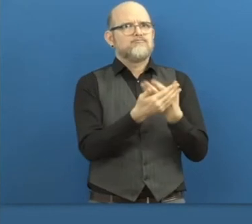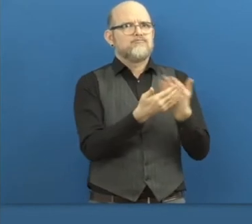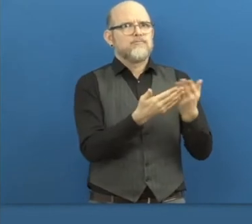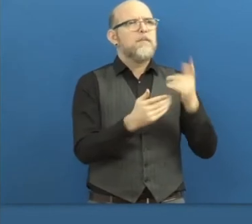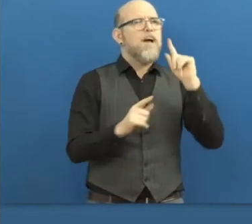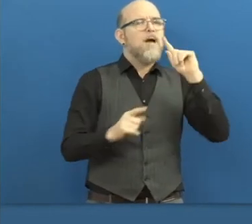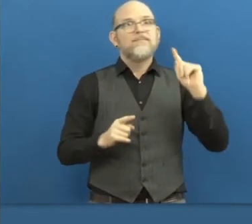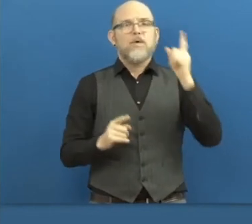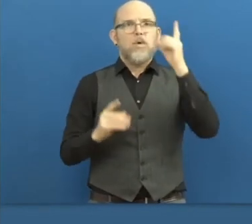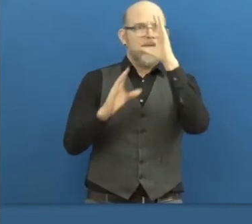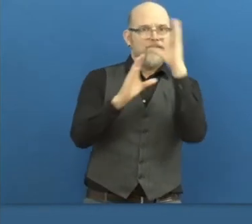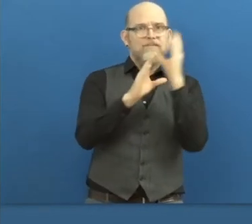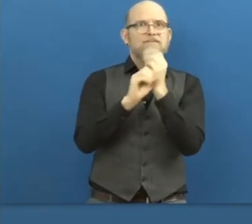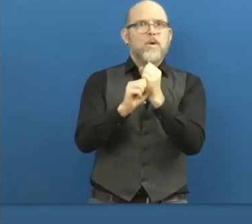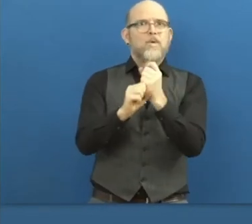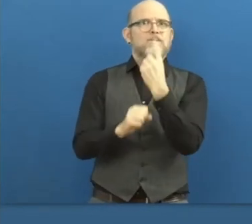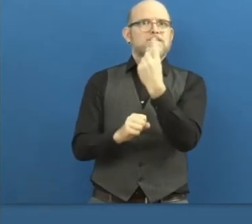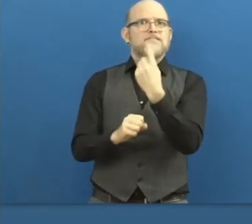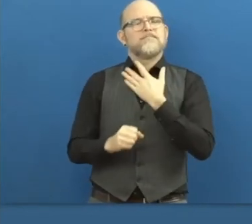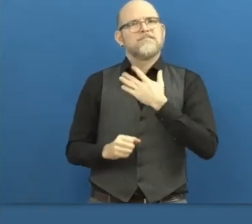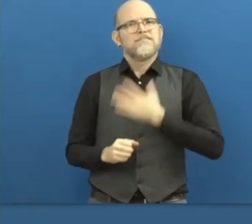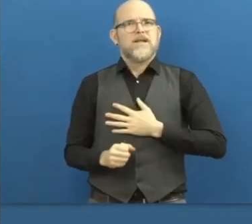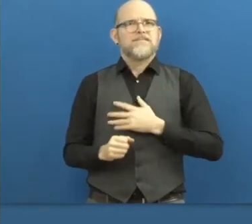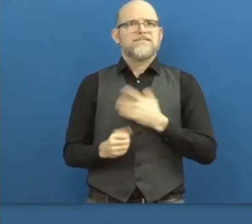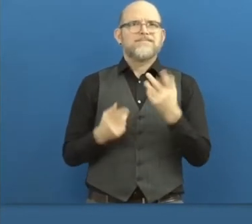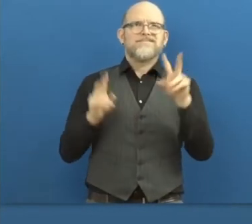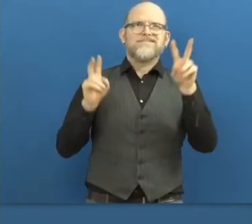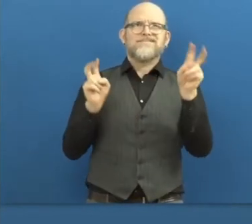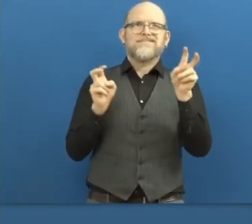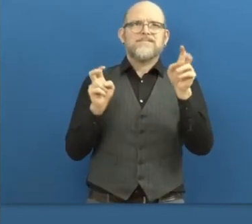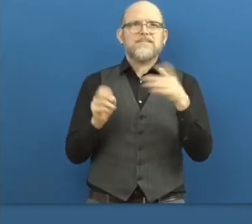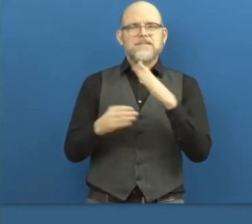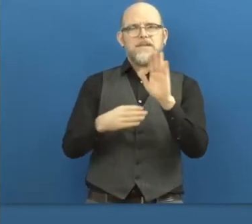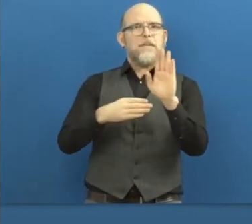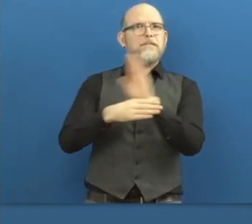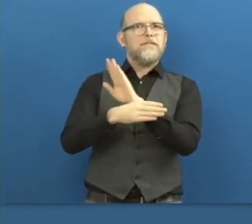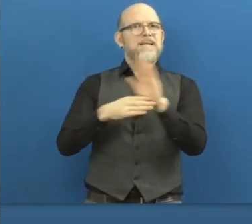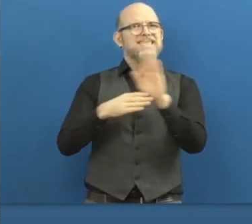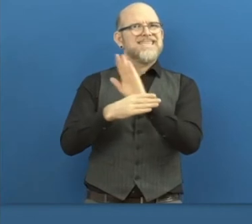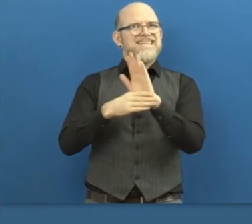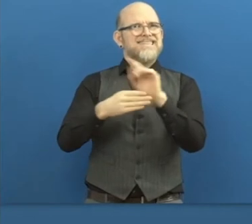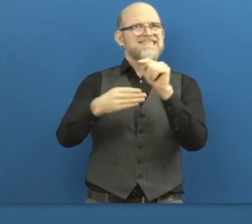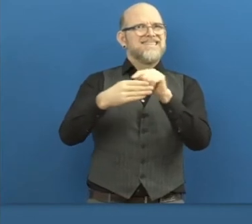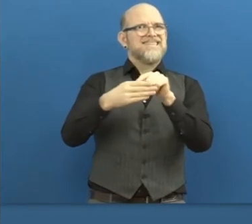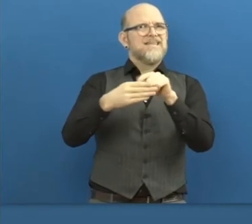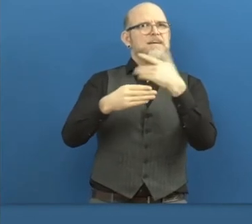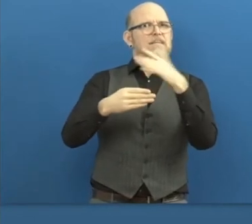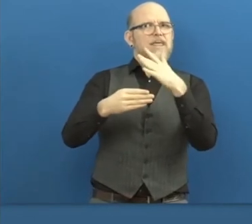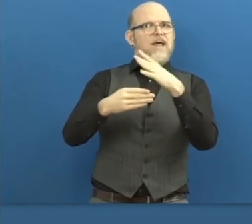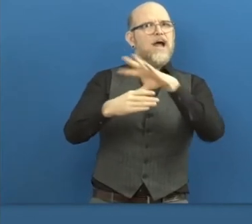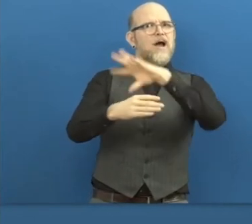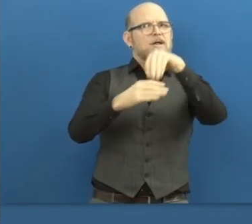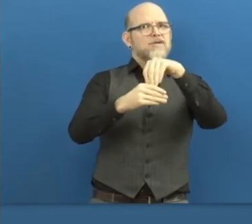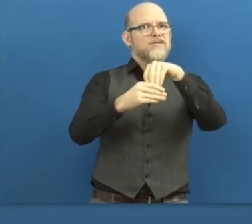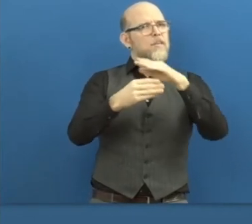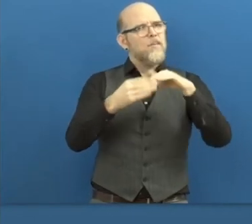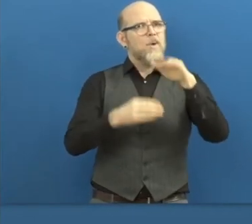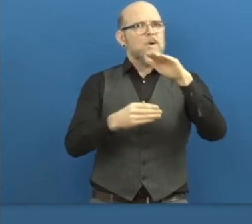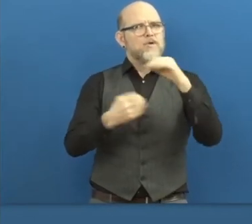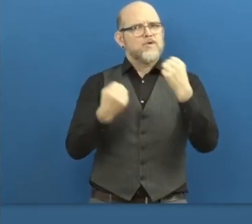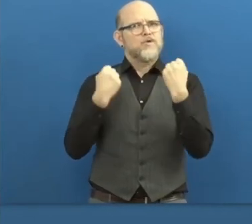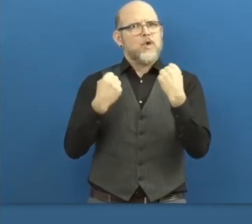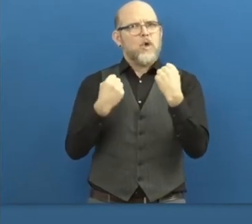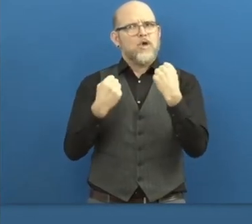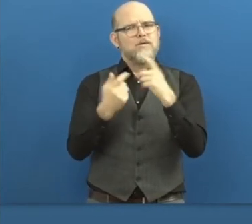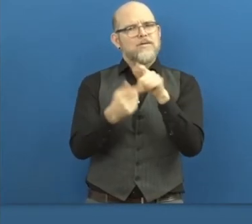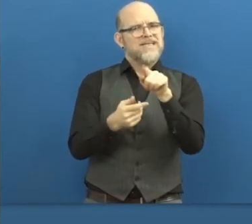is, and that's the main idea, we want to motivate the business organizations to be more inclusive, because we think that's the biggest leverage. It's